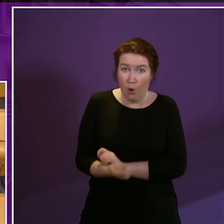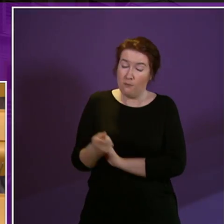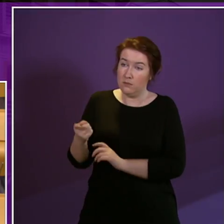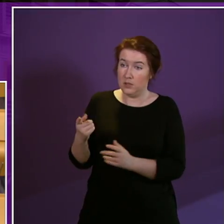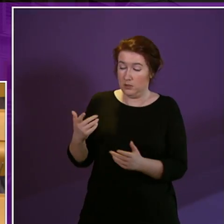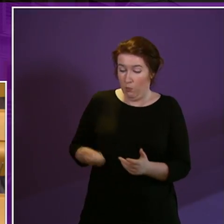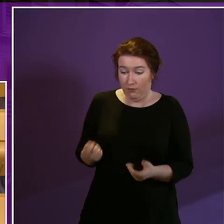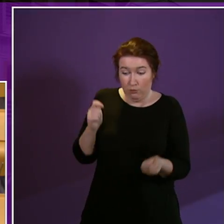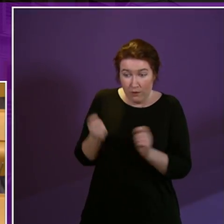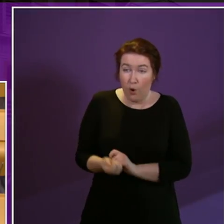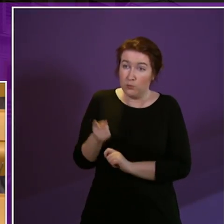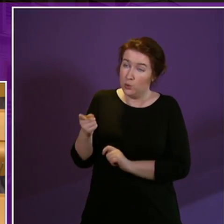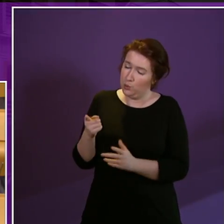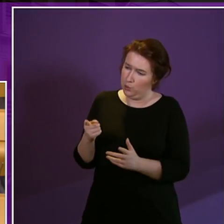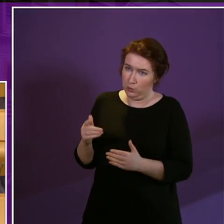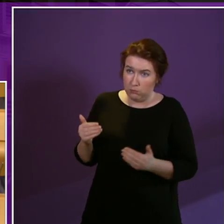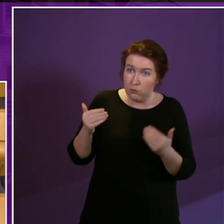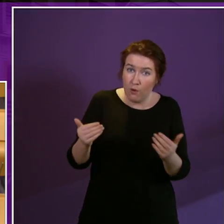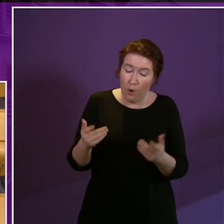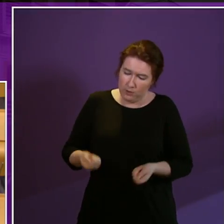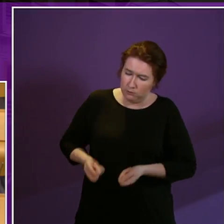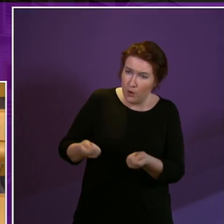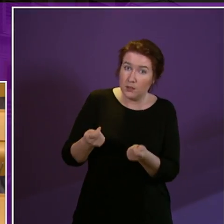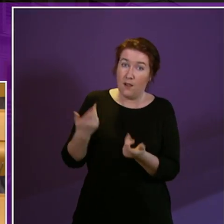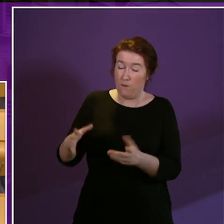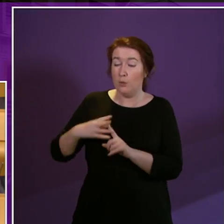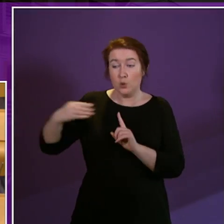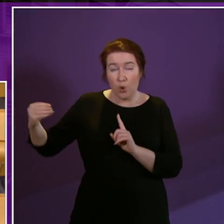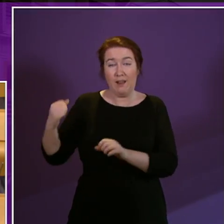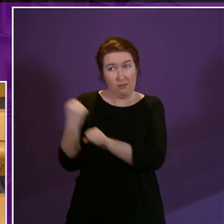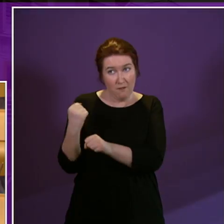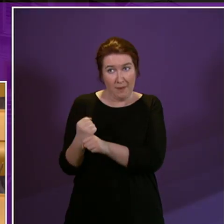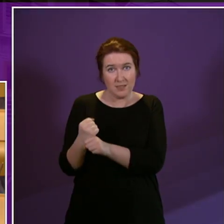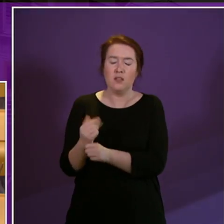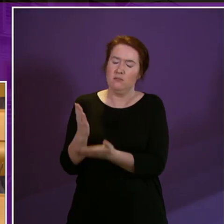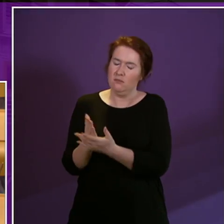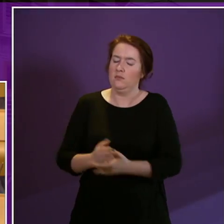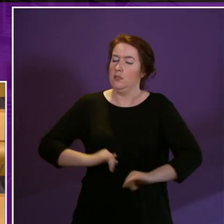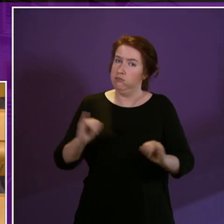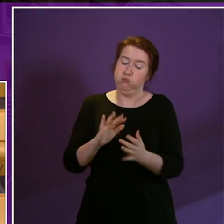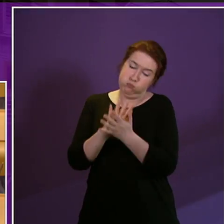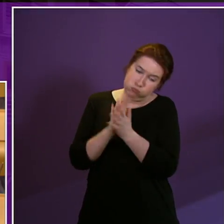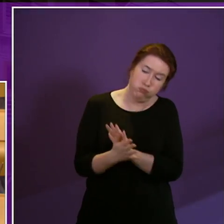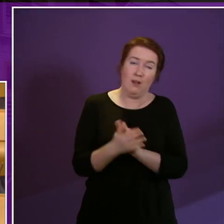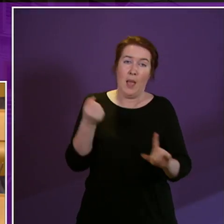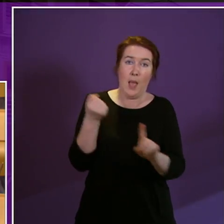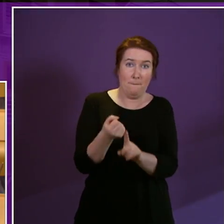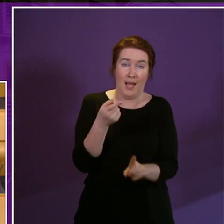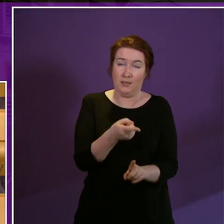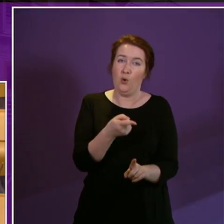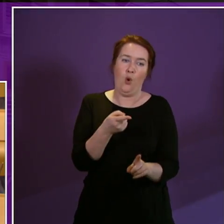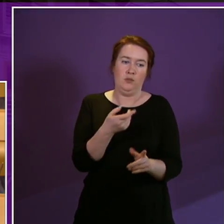that are being put forward and brought into place by a Tory government are having a detrimental impact